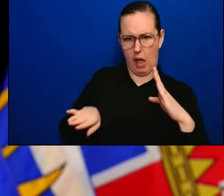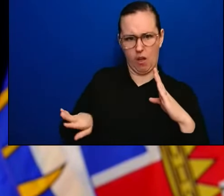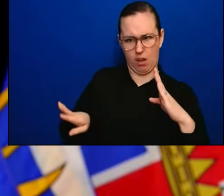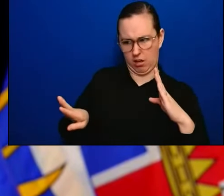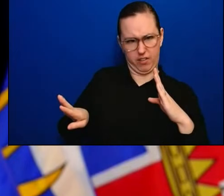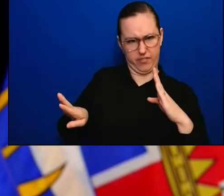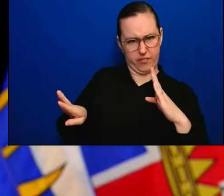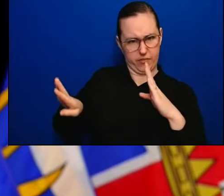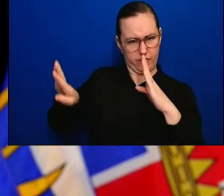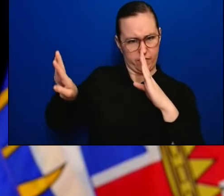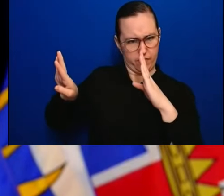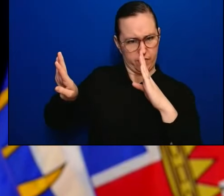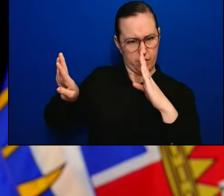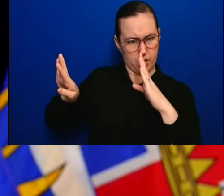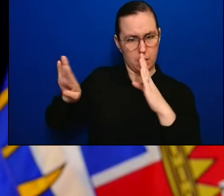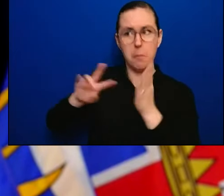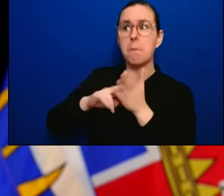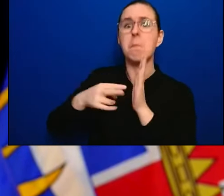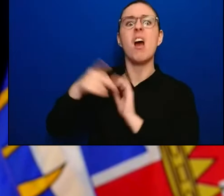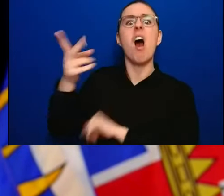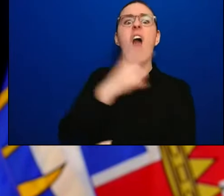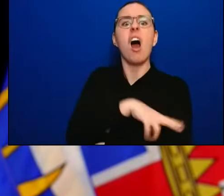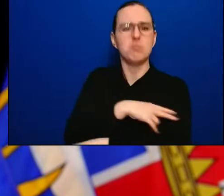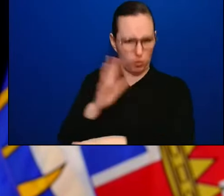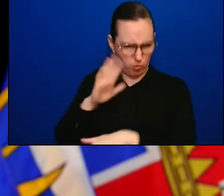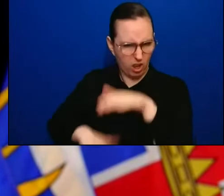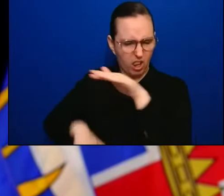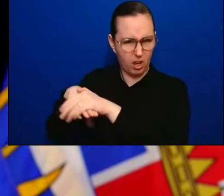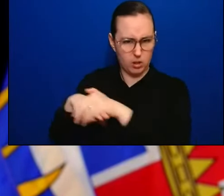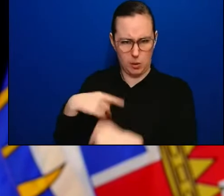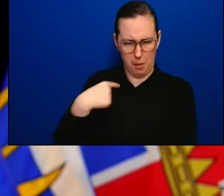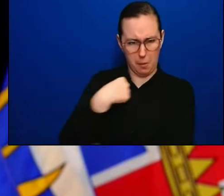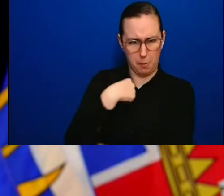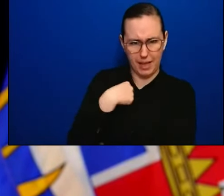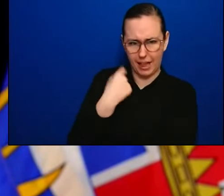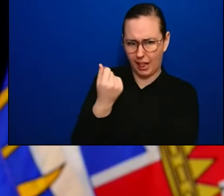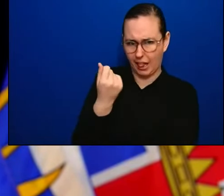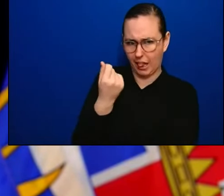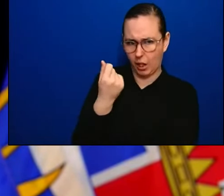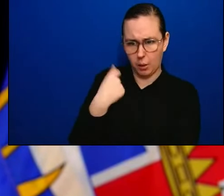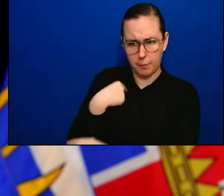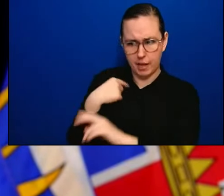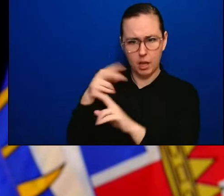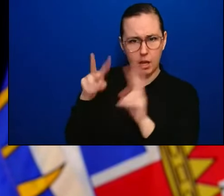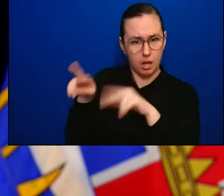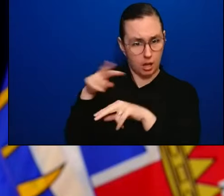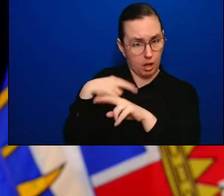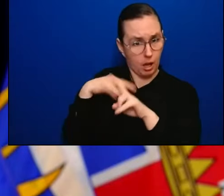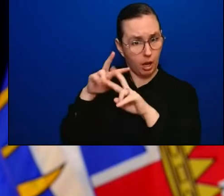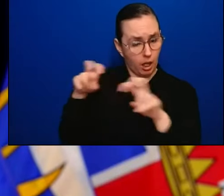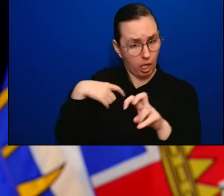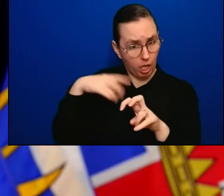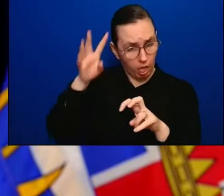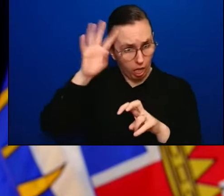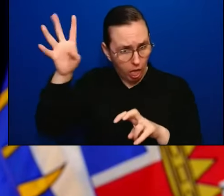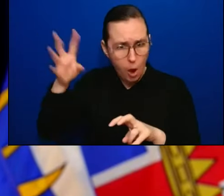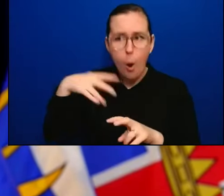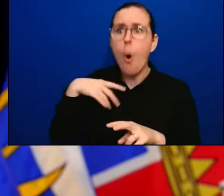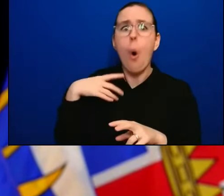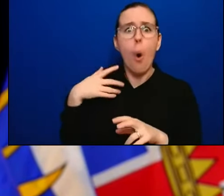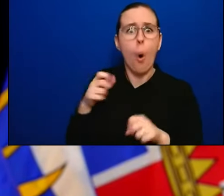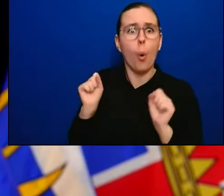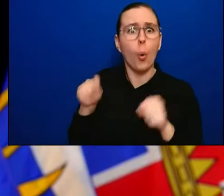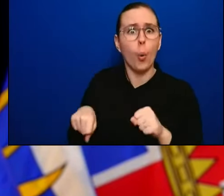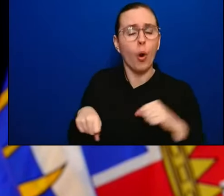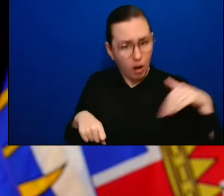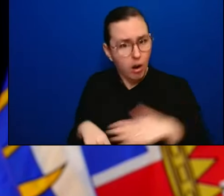the stress on the health care system. Is that, am I reading that wrong or is that, is that the potential that that happens? And what am I